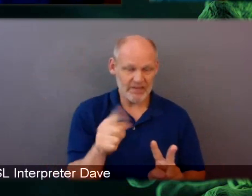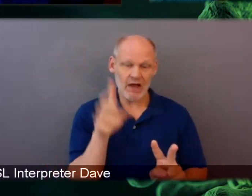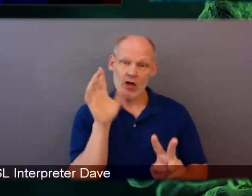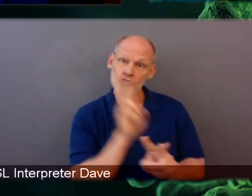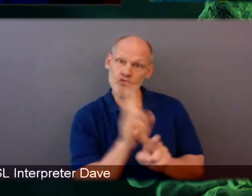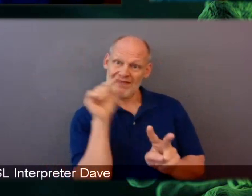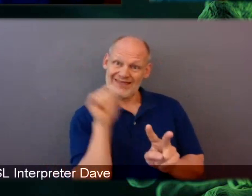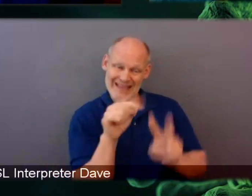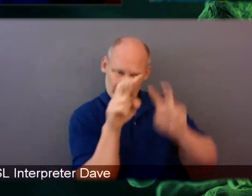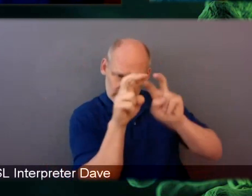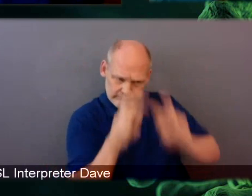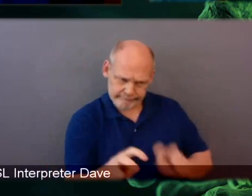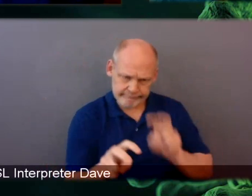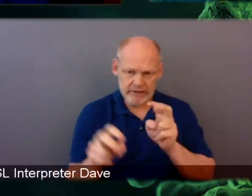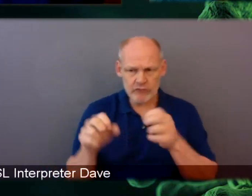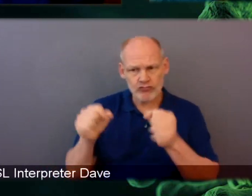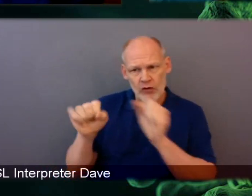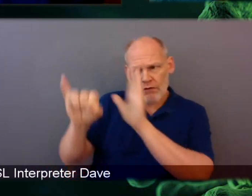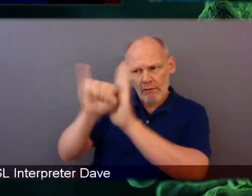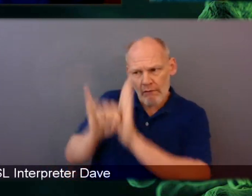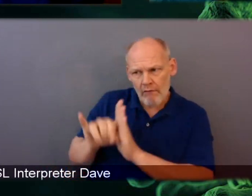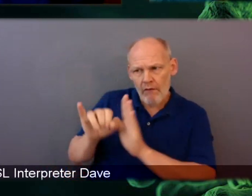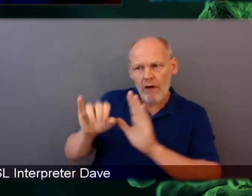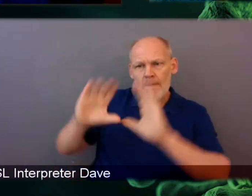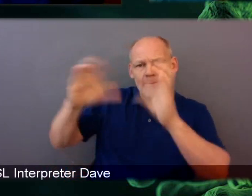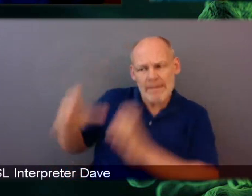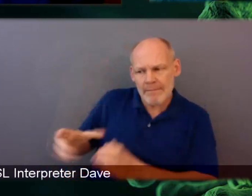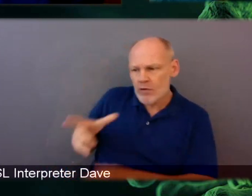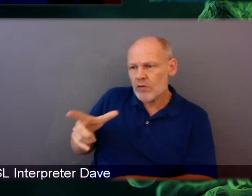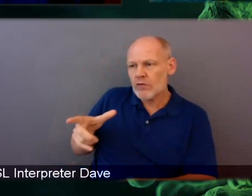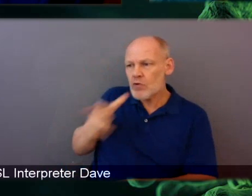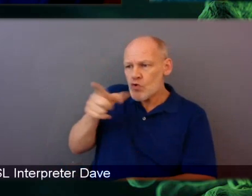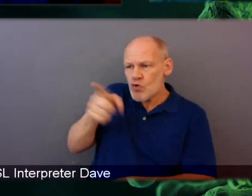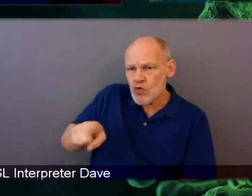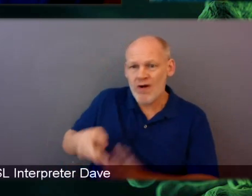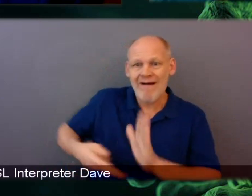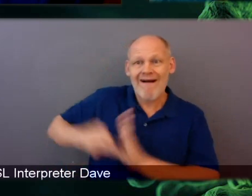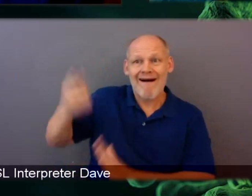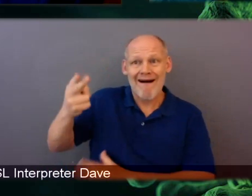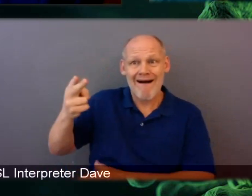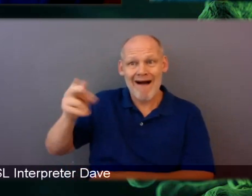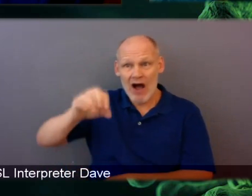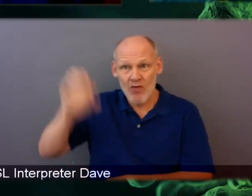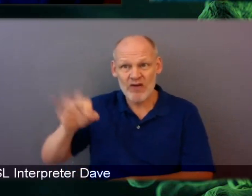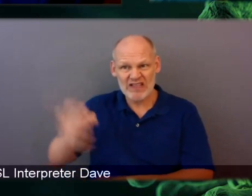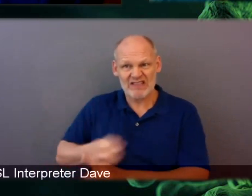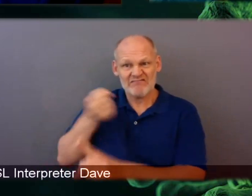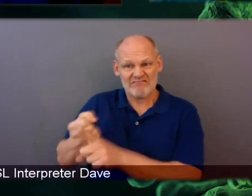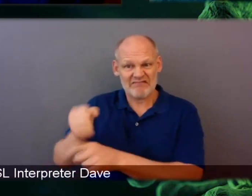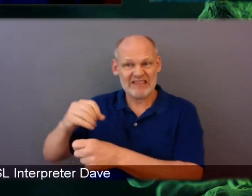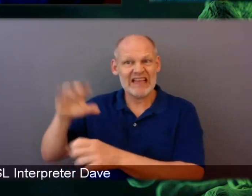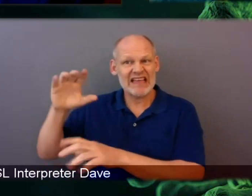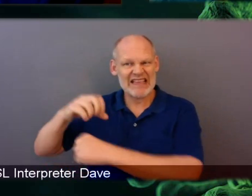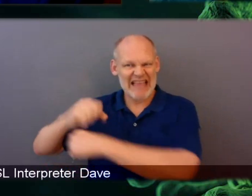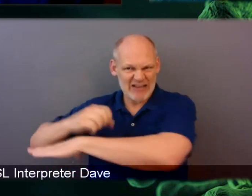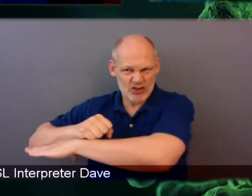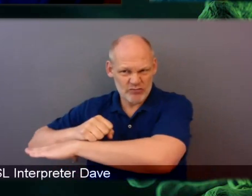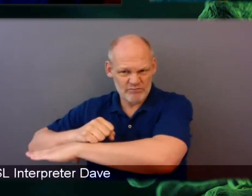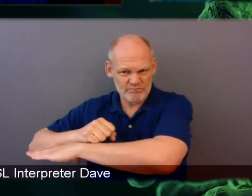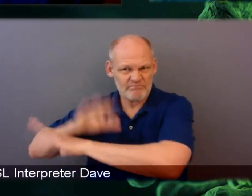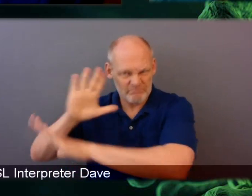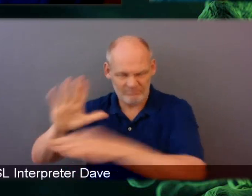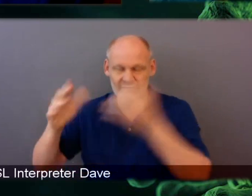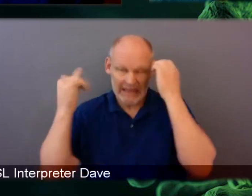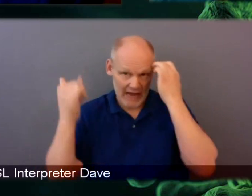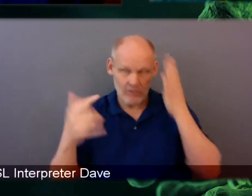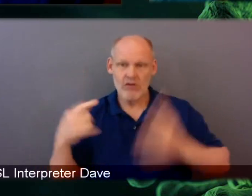certain diseases like cancer. However, through our long-standing work in racial ethnic diverse populations, we were one of the first to